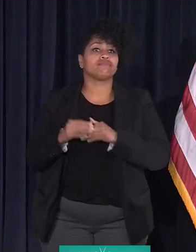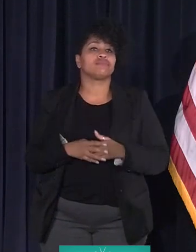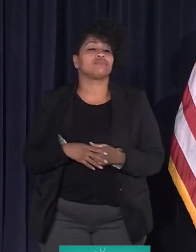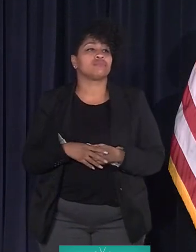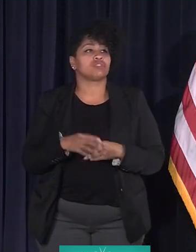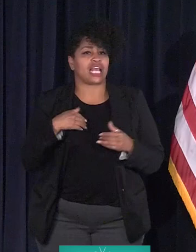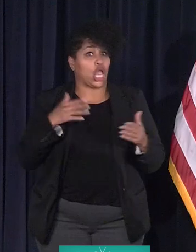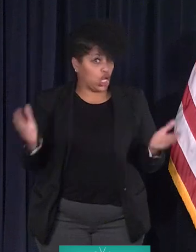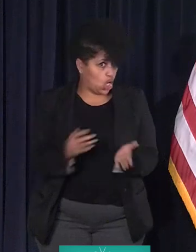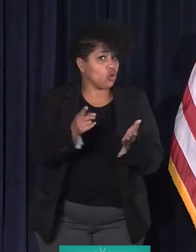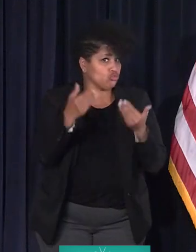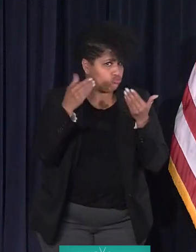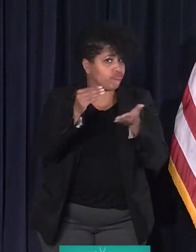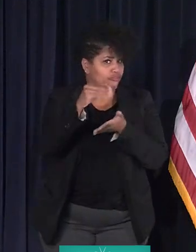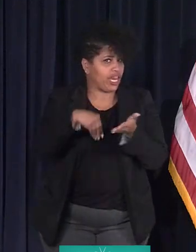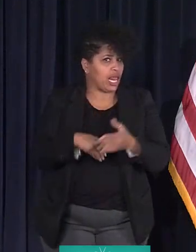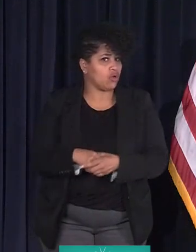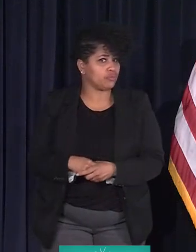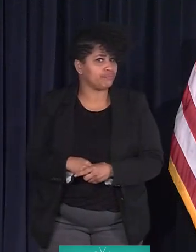encourage you to fill that out.